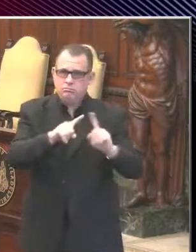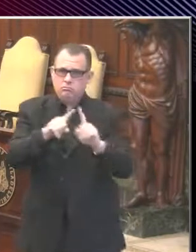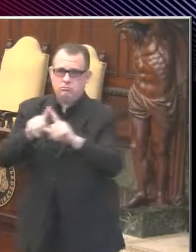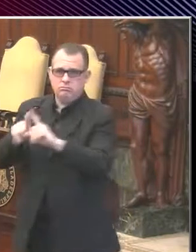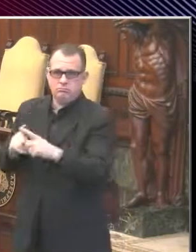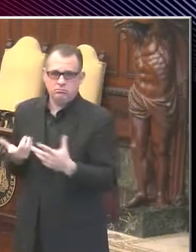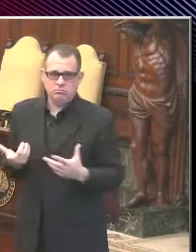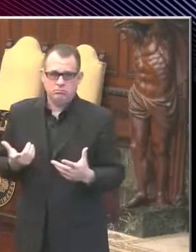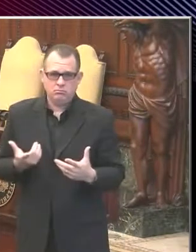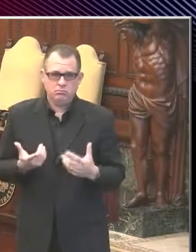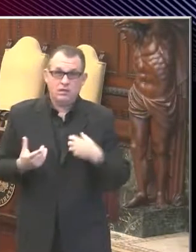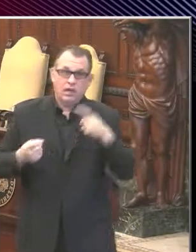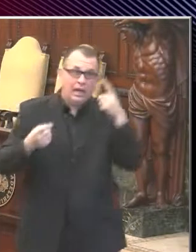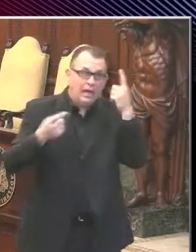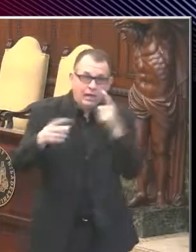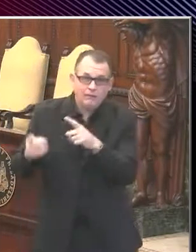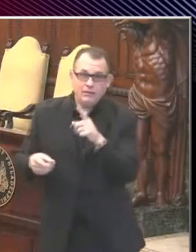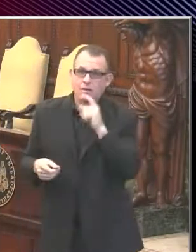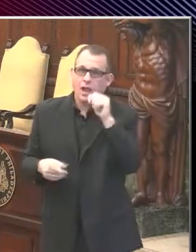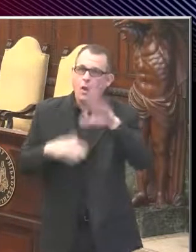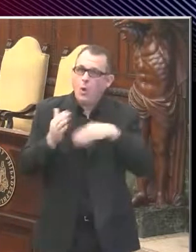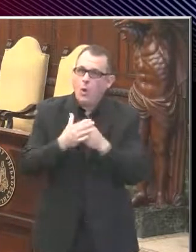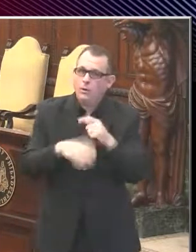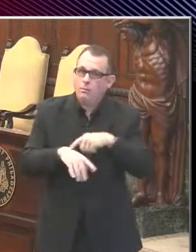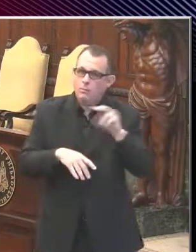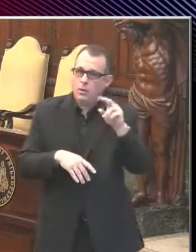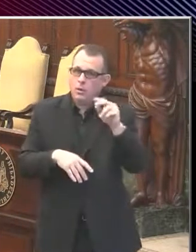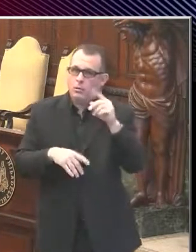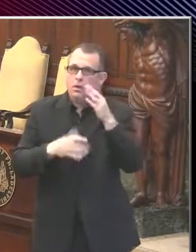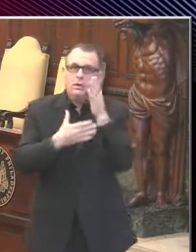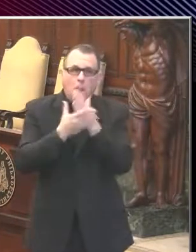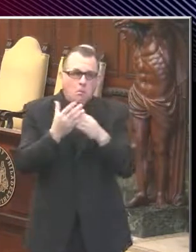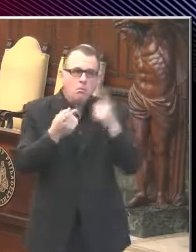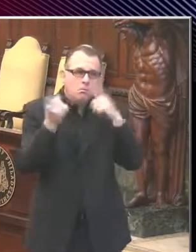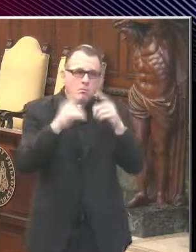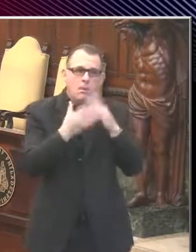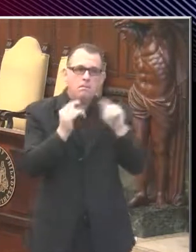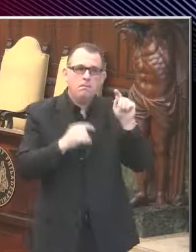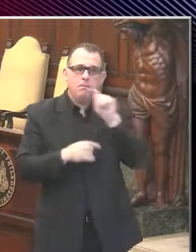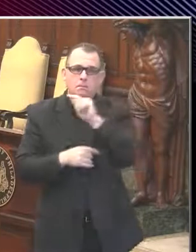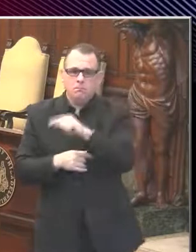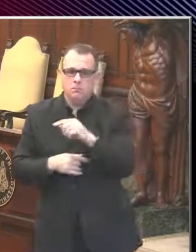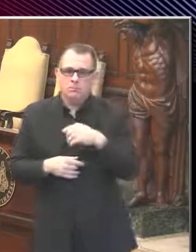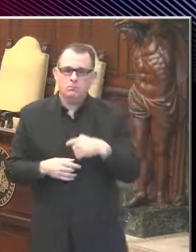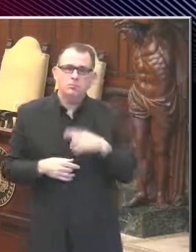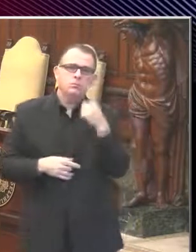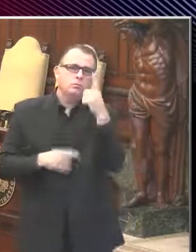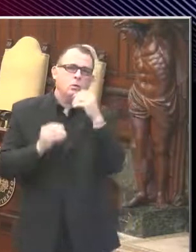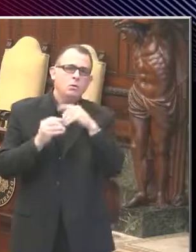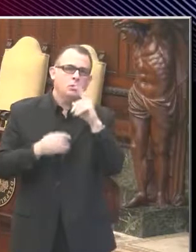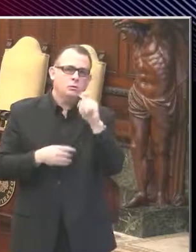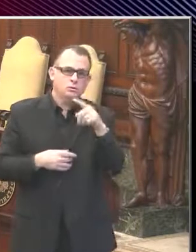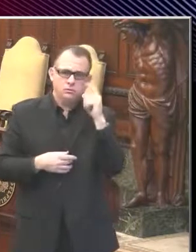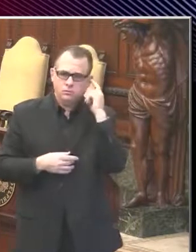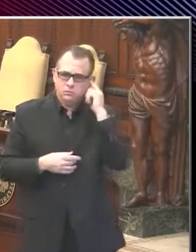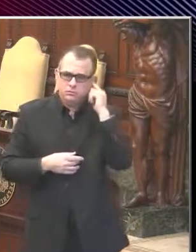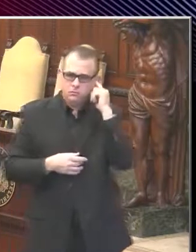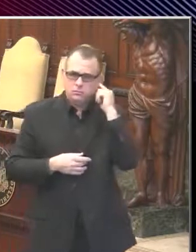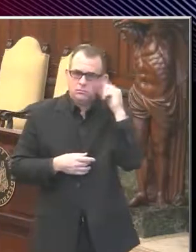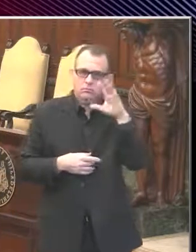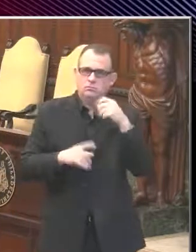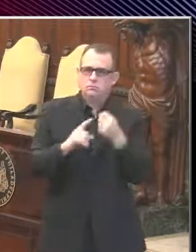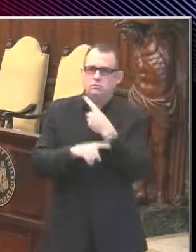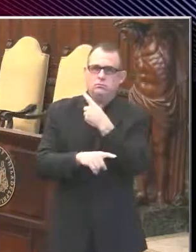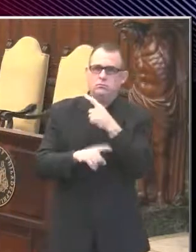same decisions, but we definitely are talking to them regularly. Thank you. I do have one more question. It's not coronavirus related. Mayor